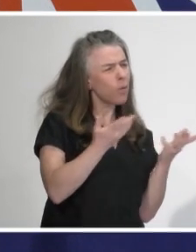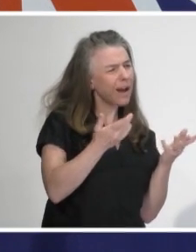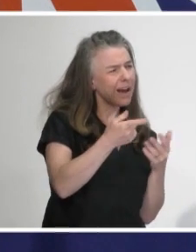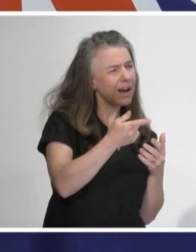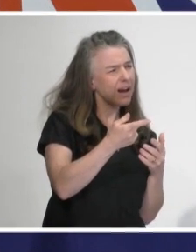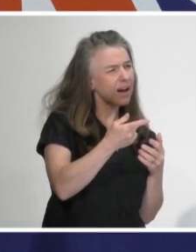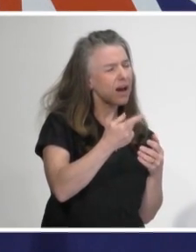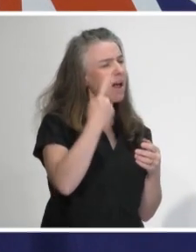I just